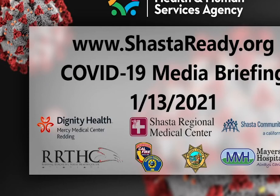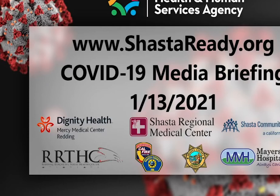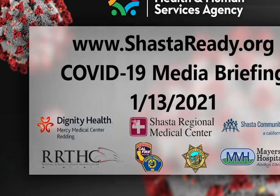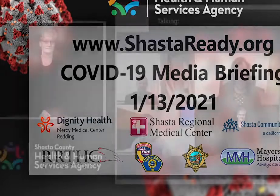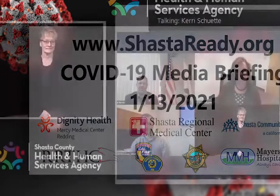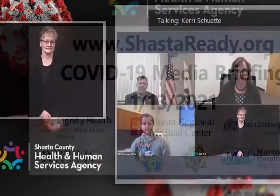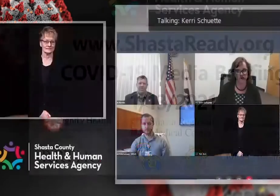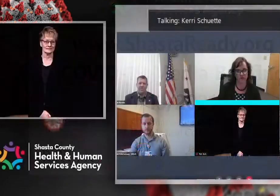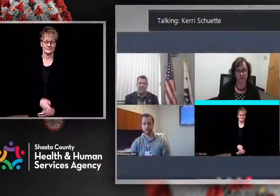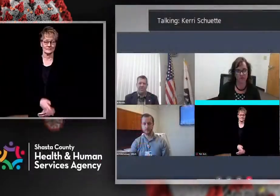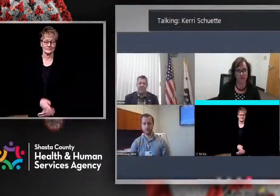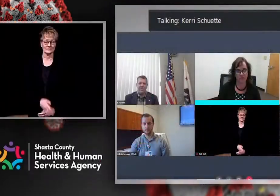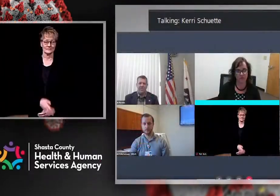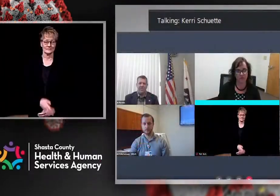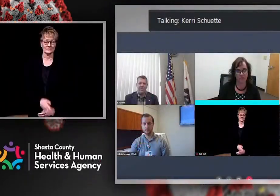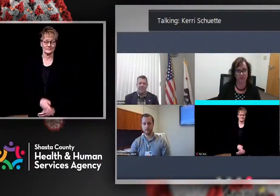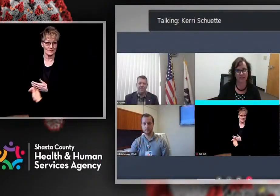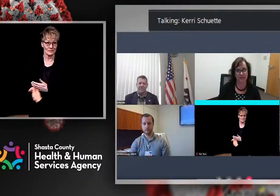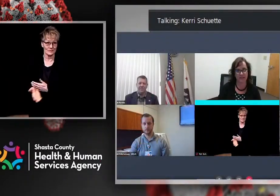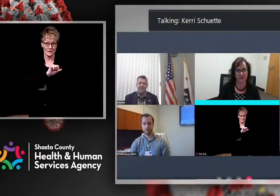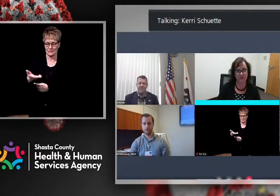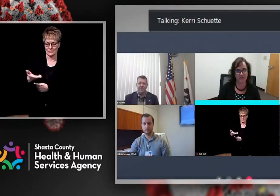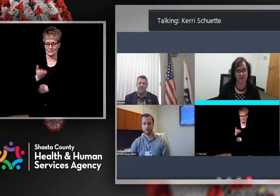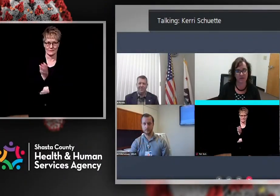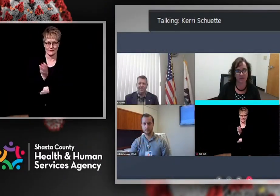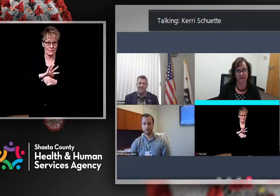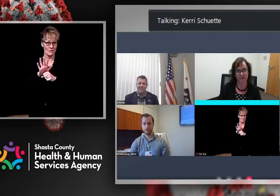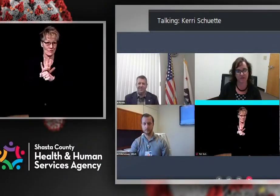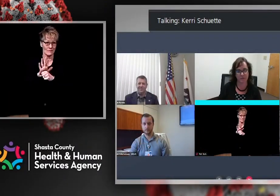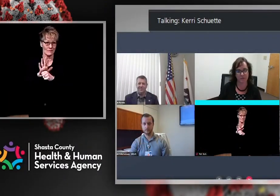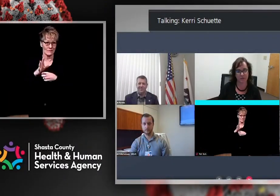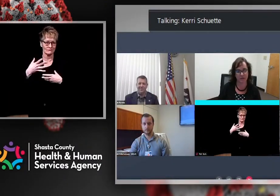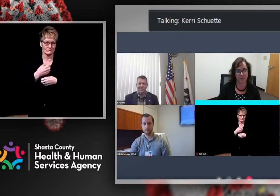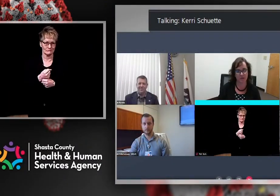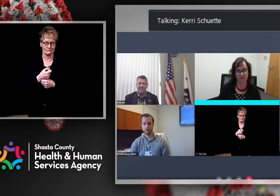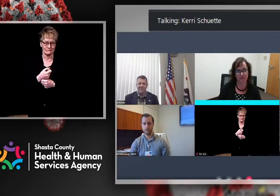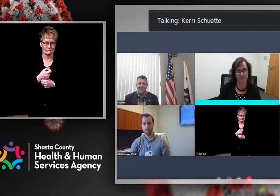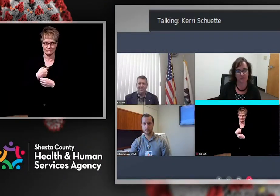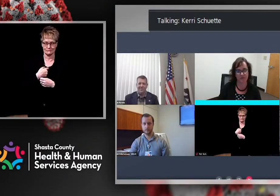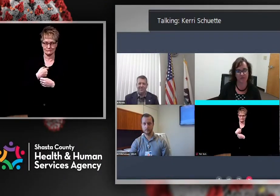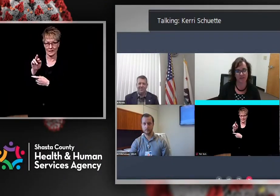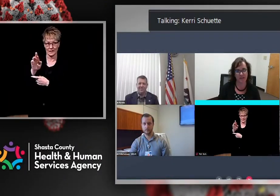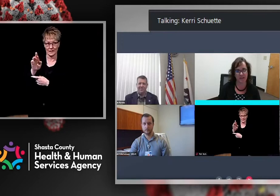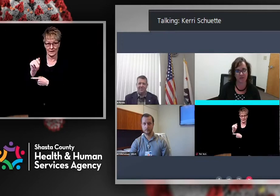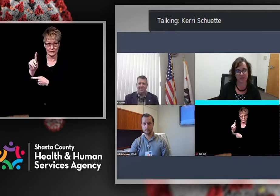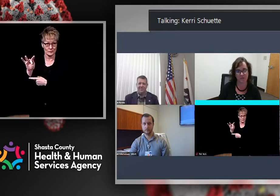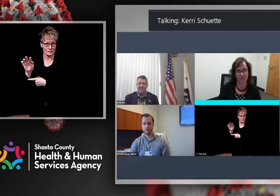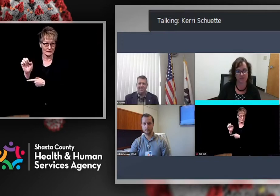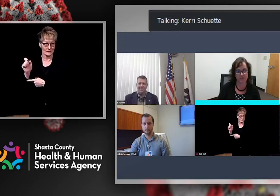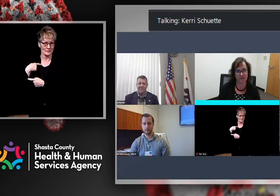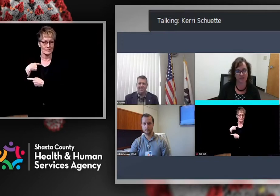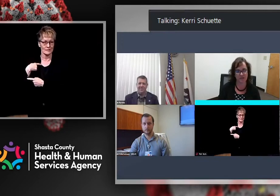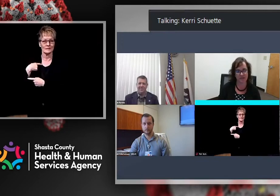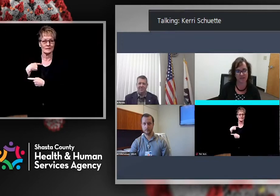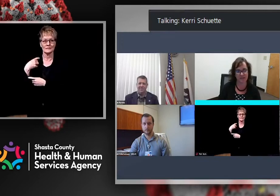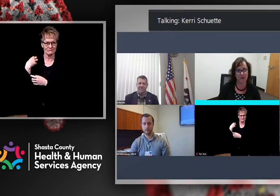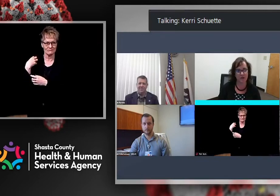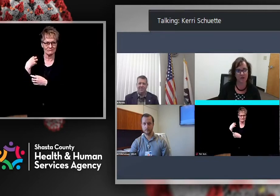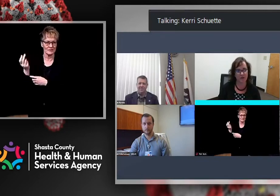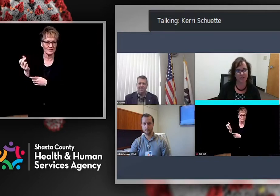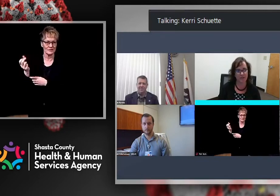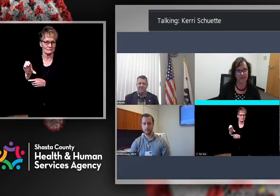Good morning, everyone. Welcome to our COVID-19 media briefing. I'm Carrie Schiede, the Public Information Officer for the Shasta County Health and Human Services Agency.